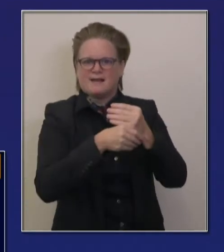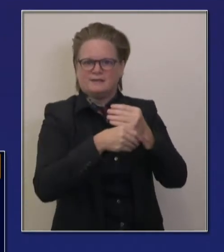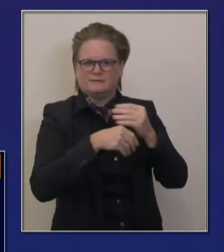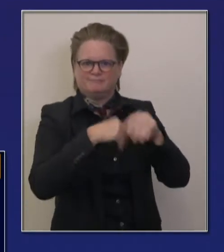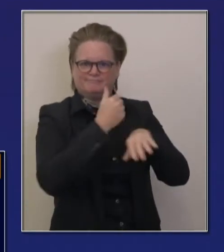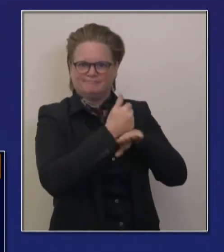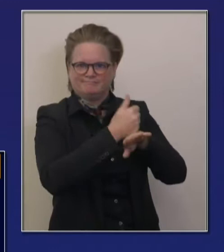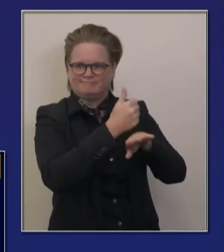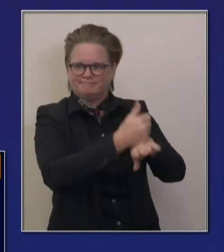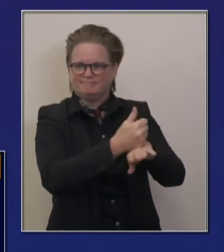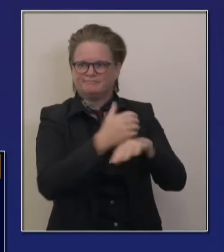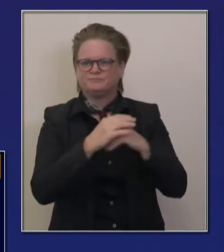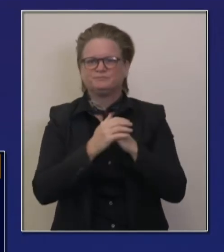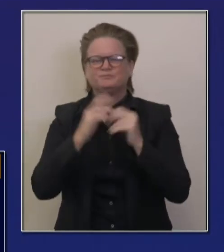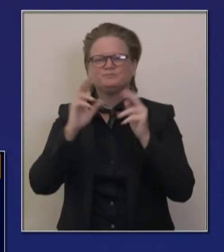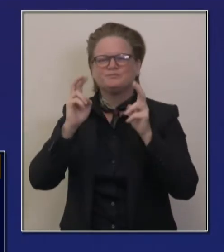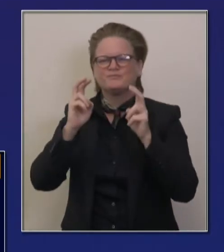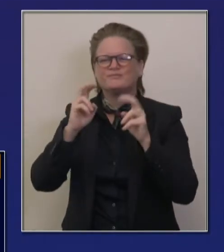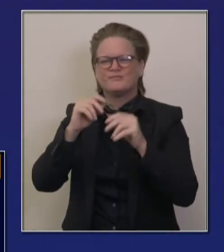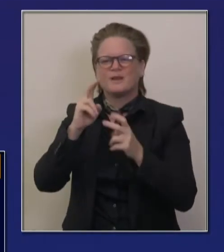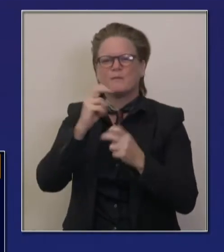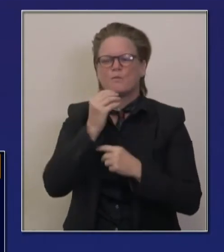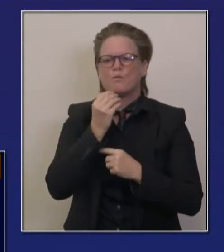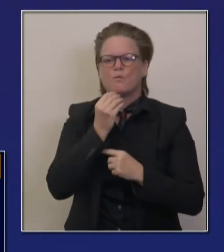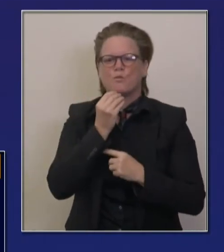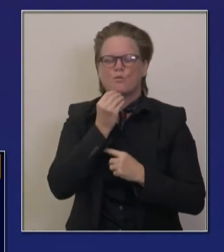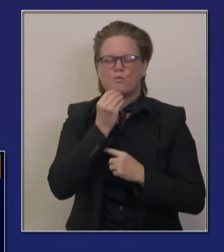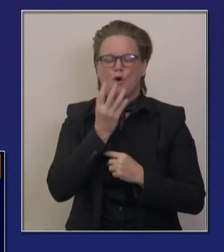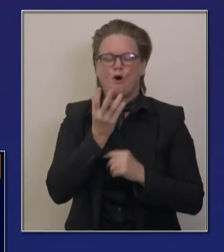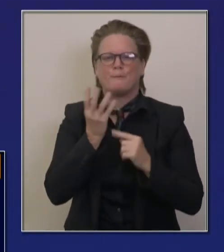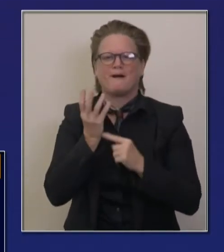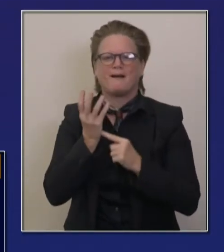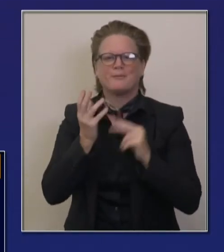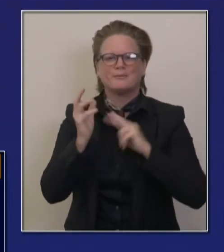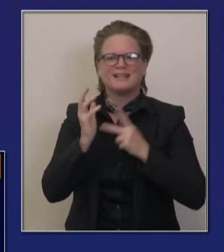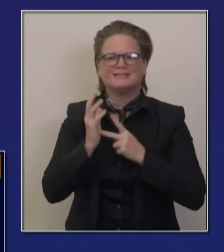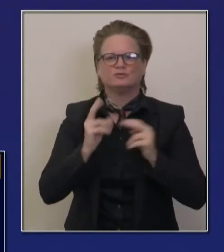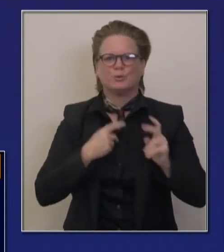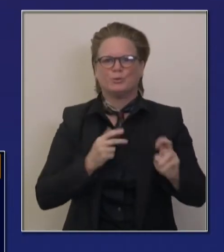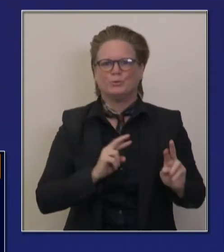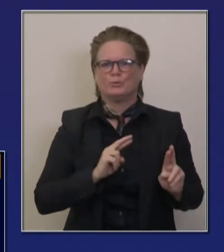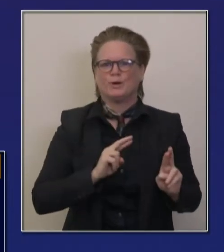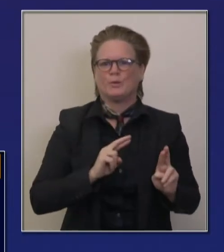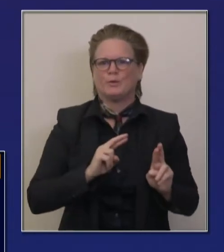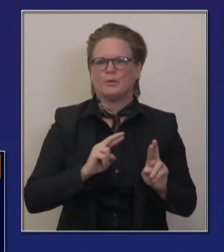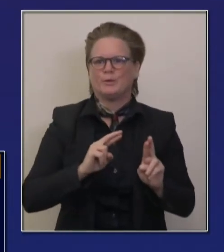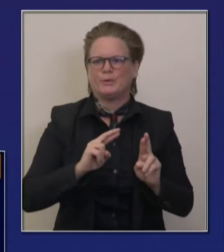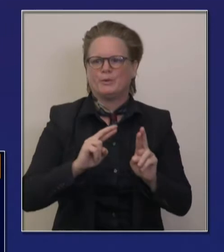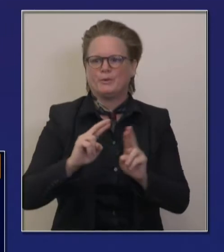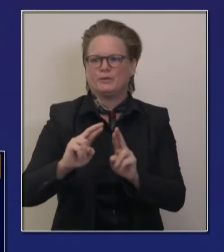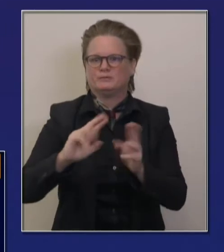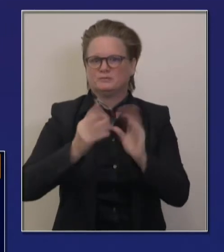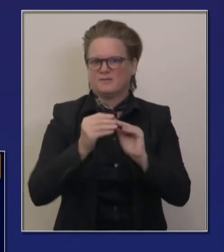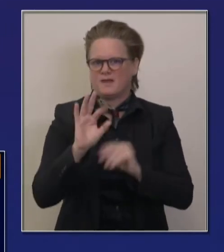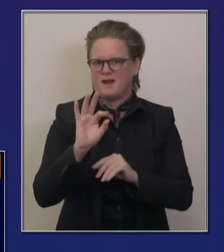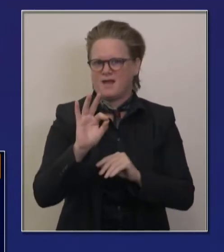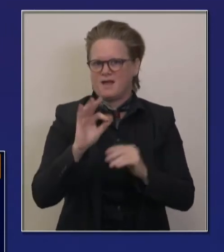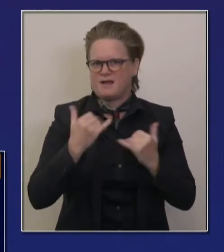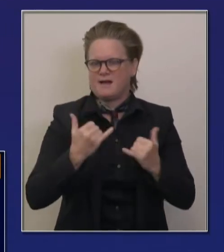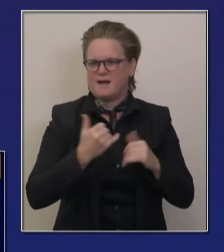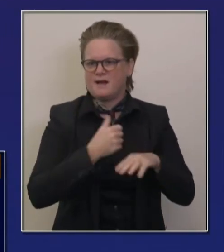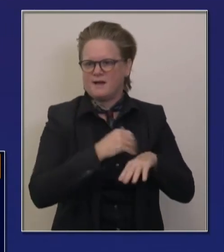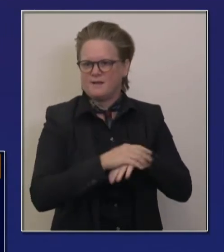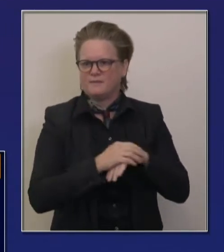in what we refer to as warm status. More on that in the next slide. But here you can see Imperial Valley College down in Imperial Valley. We already have some